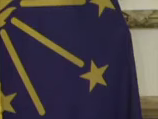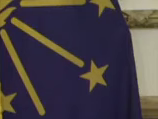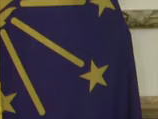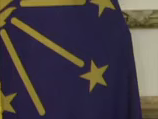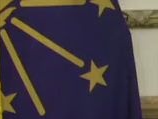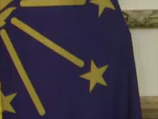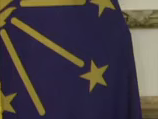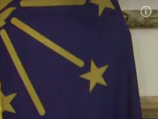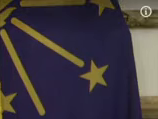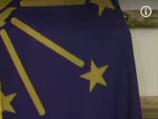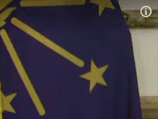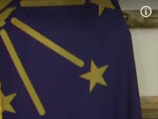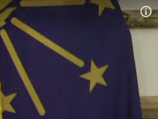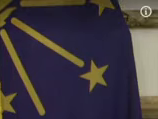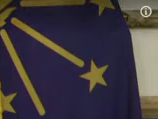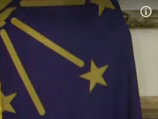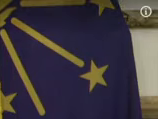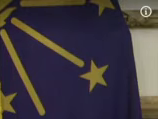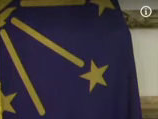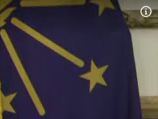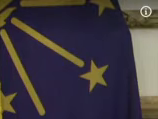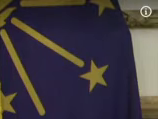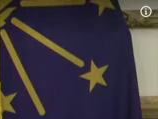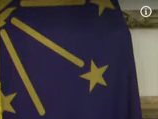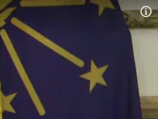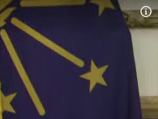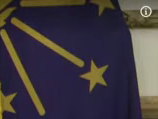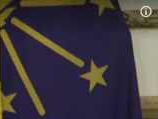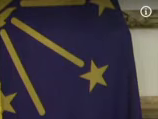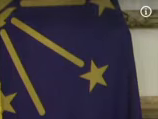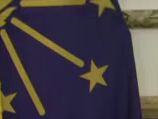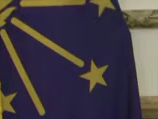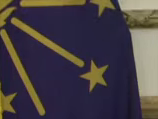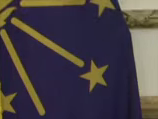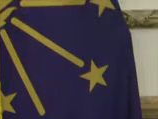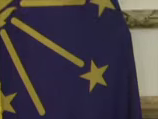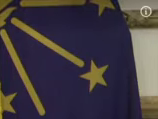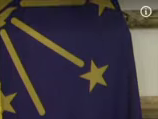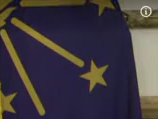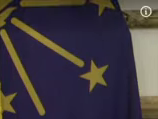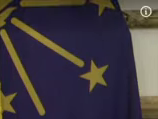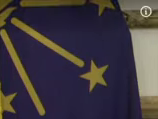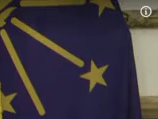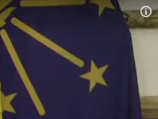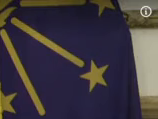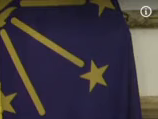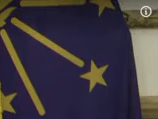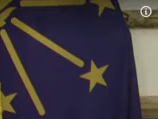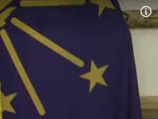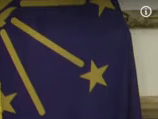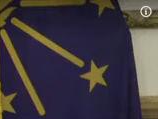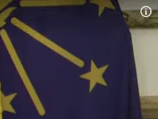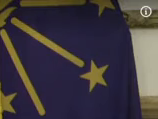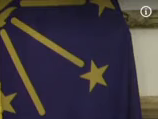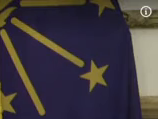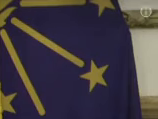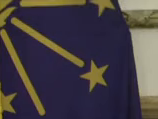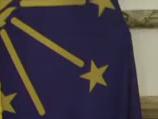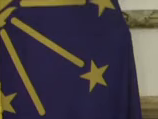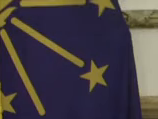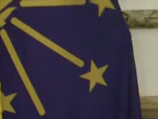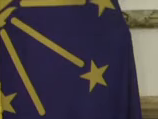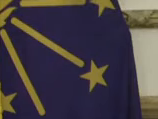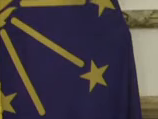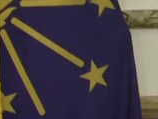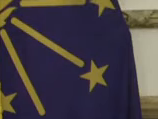toughness, a grit about him that I will never be able to relate to,